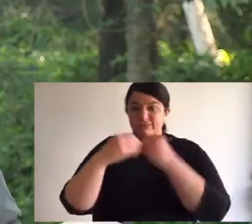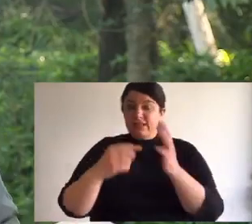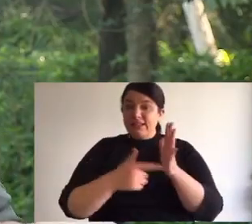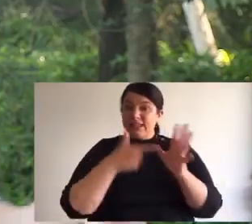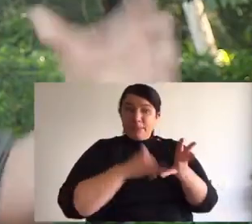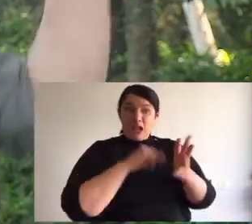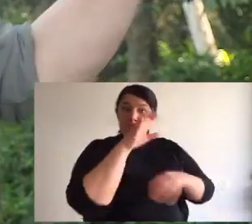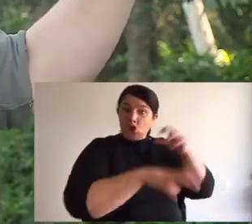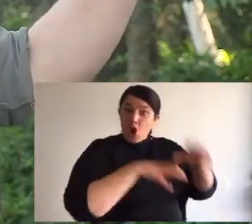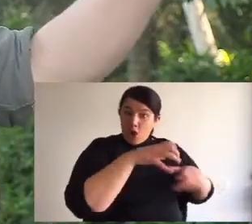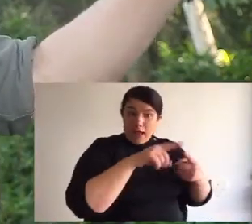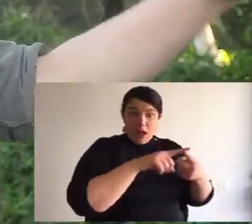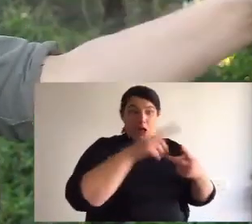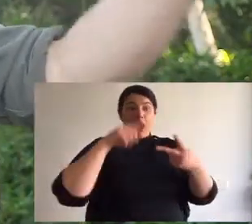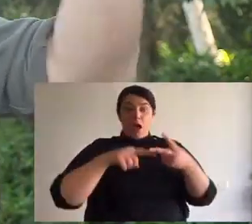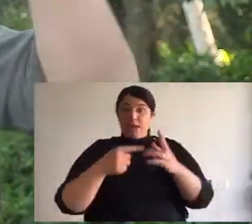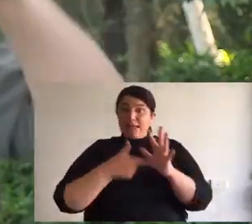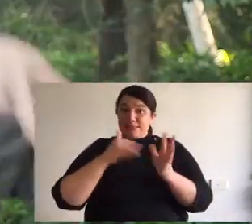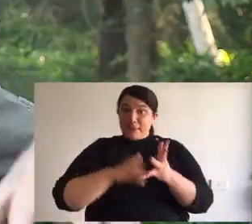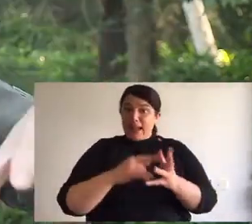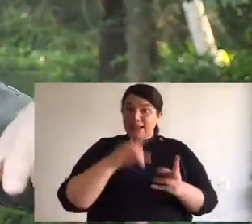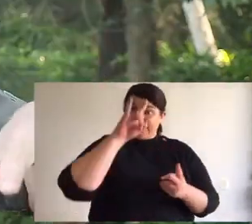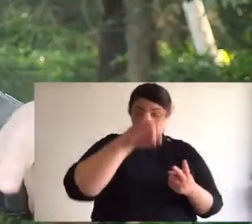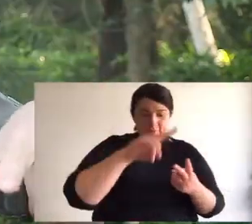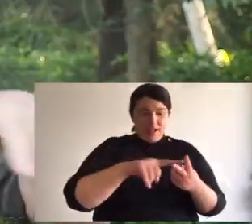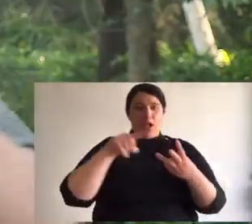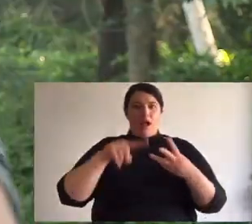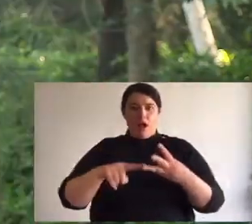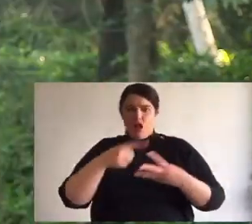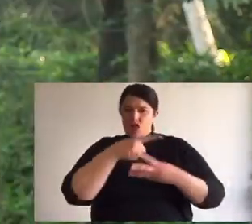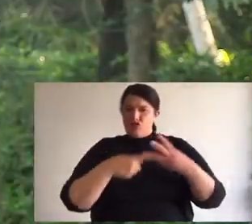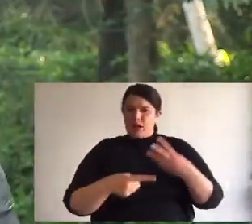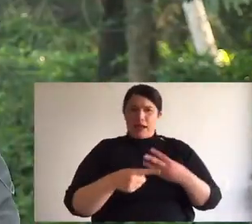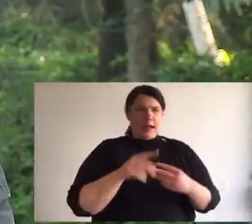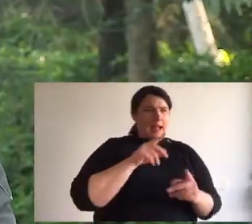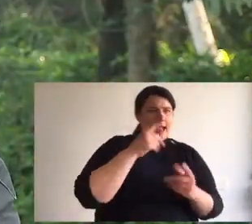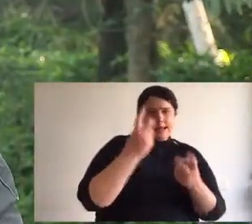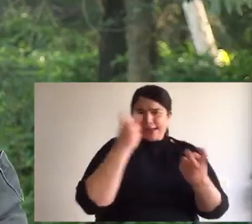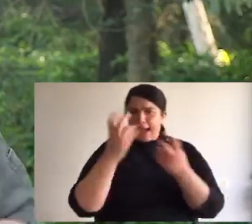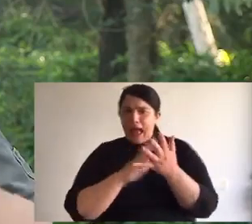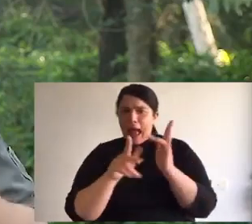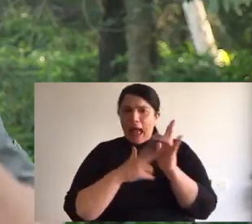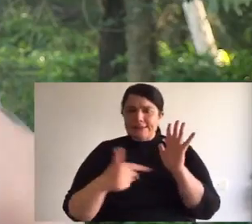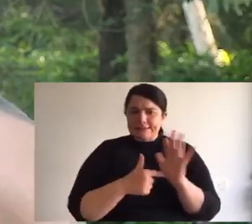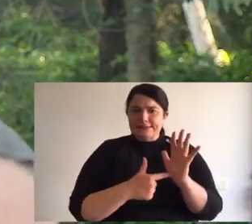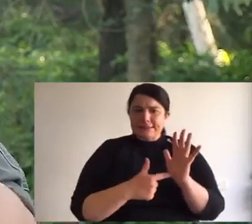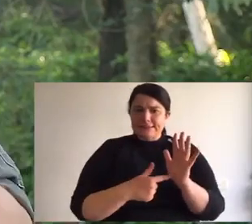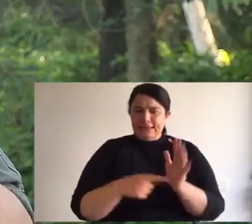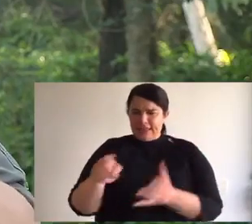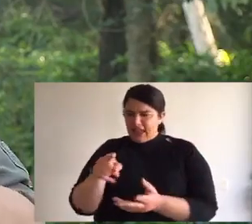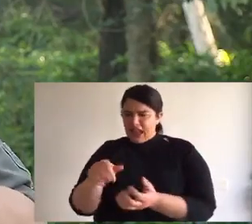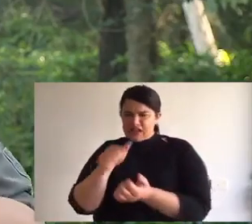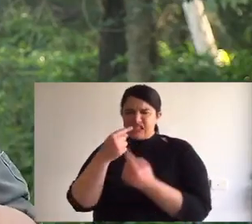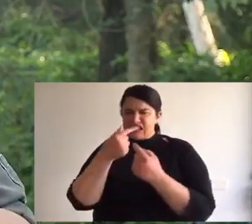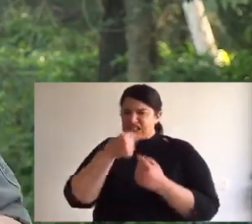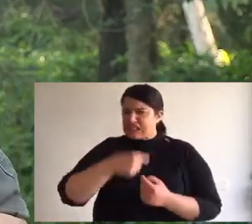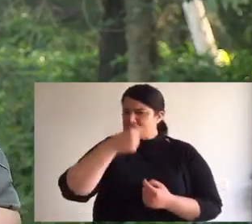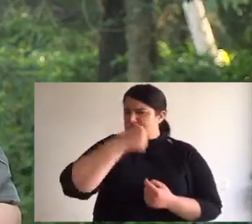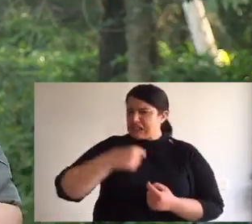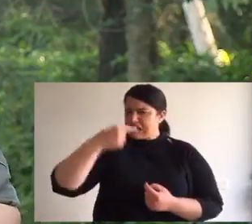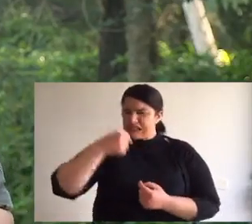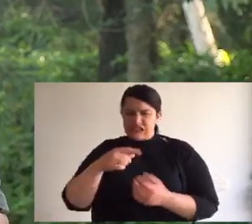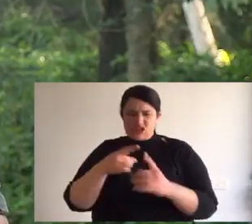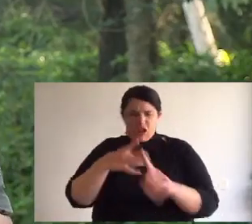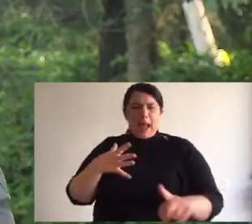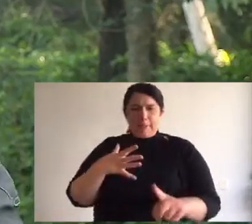Australia. We had the Tasmanian tiger and then the Tasmanian devil and then the spot tail quoll. Now they use their really strong muscular jaw,